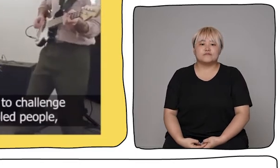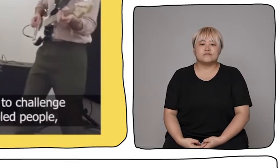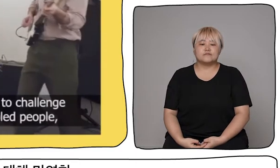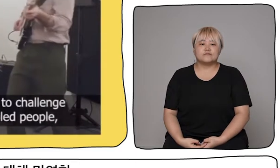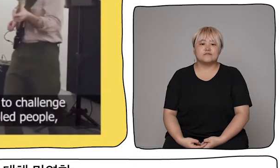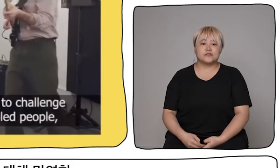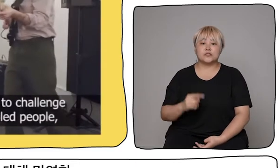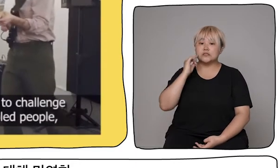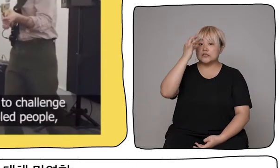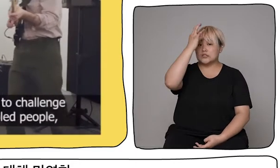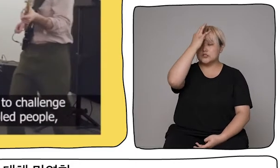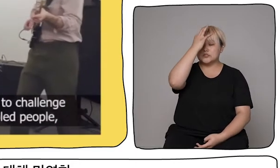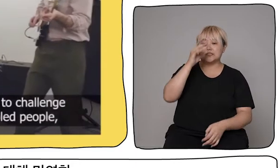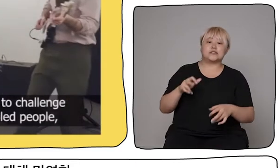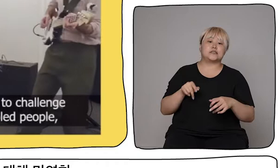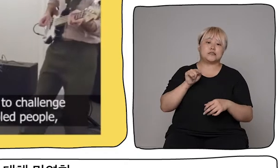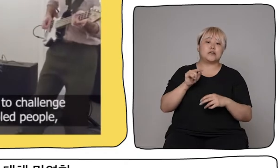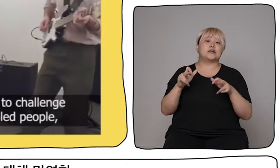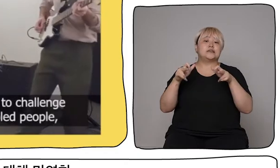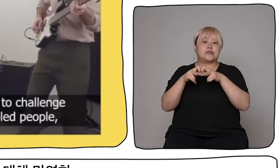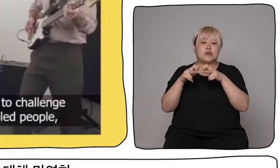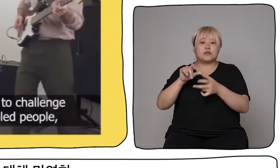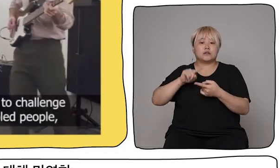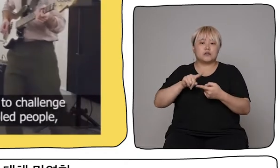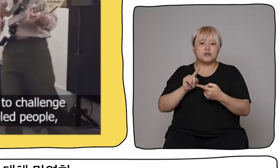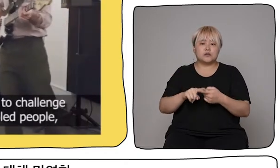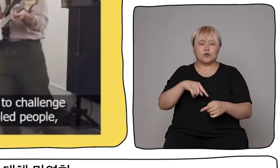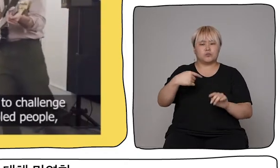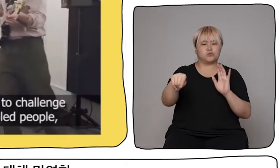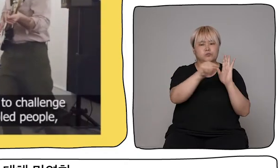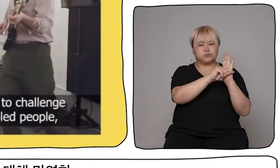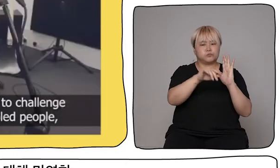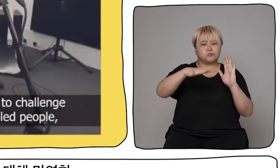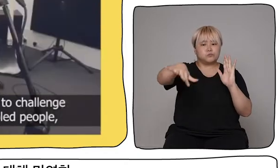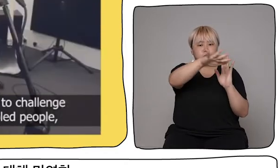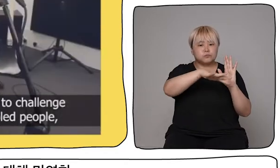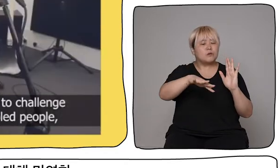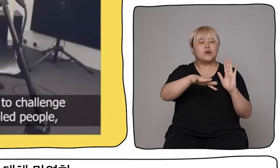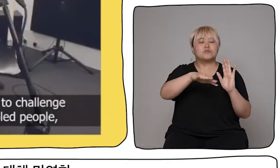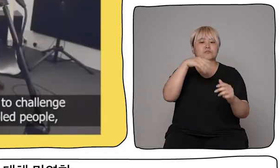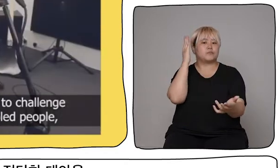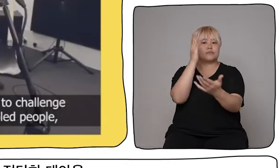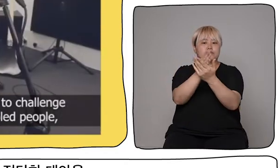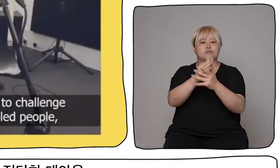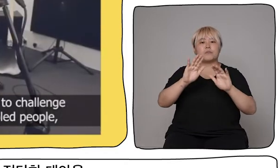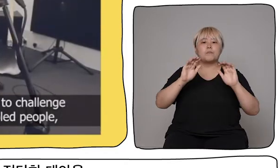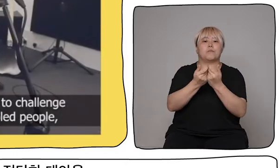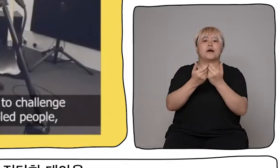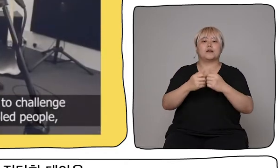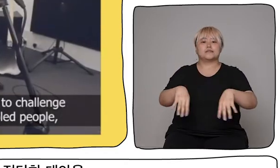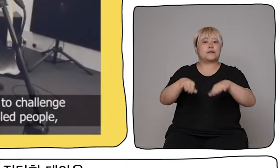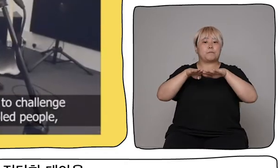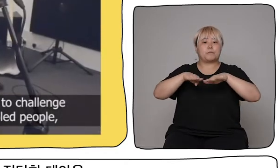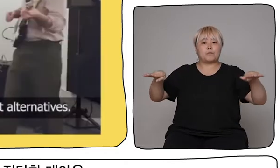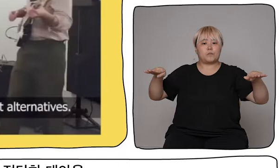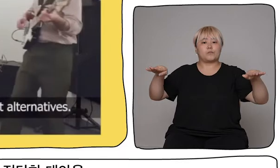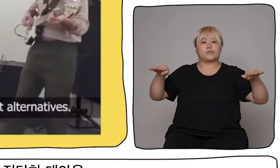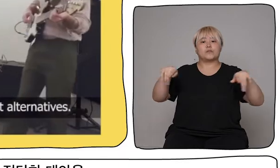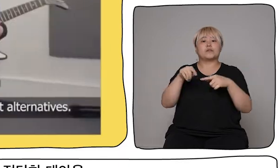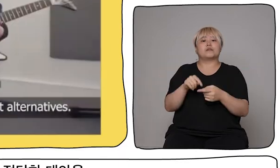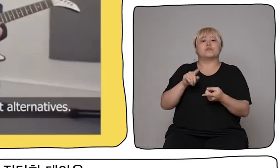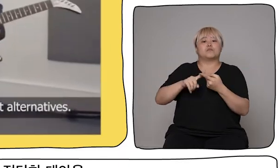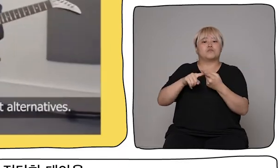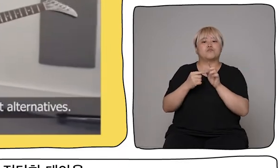The arts provide a platform that can be used to challenge the prevalent negative perceptions of disabled people, highlight